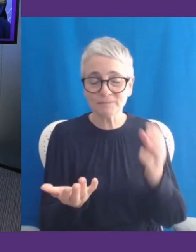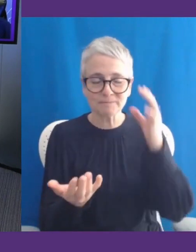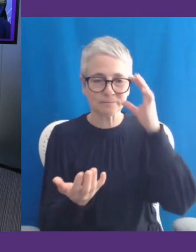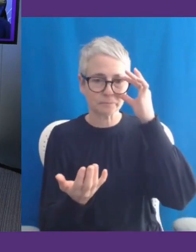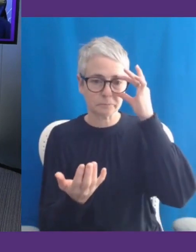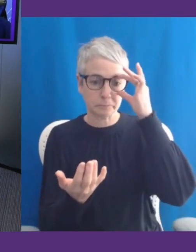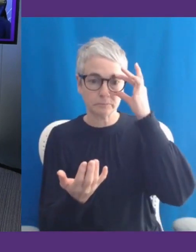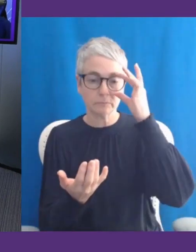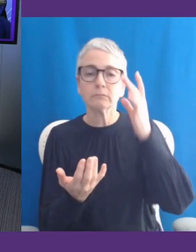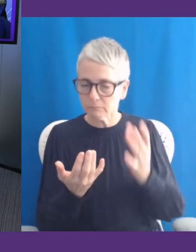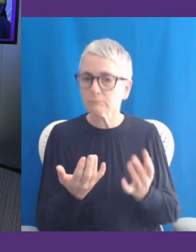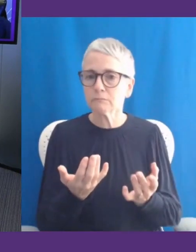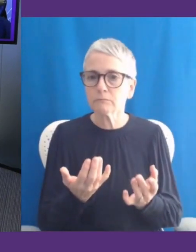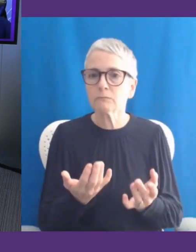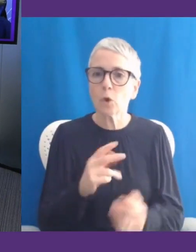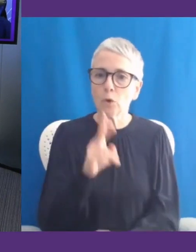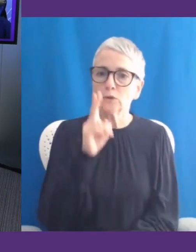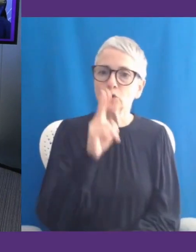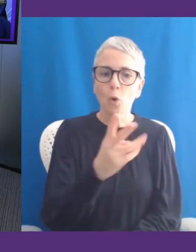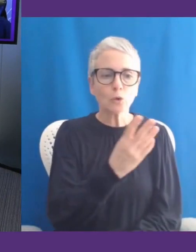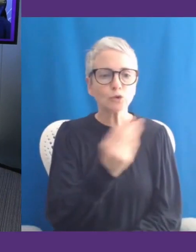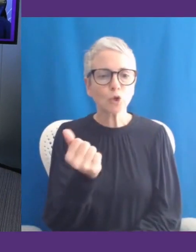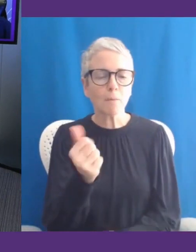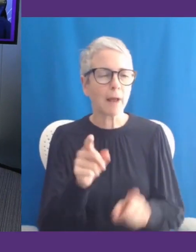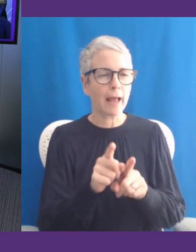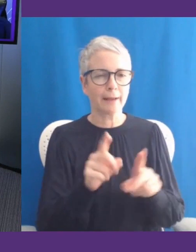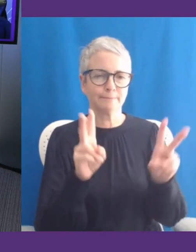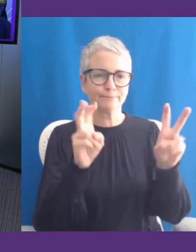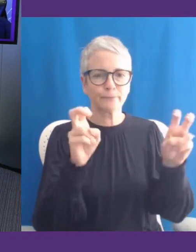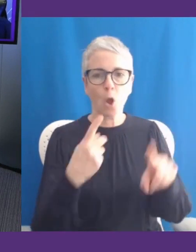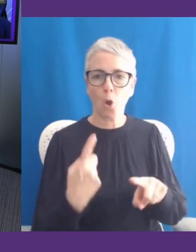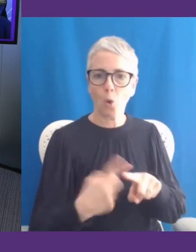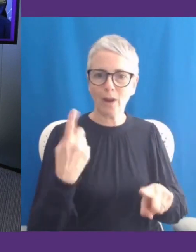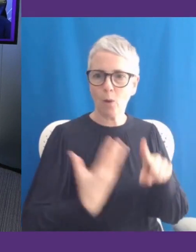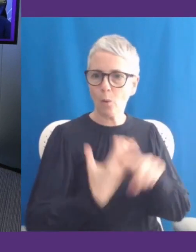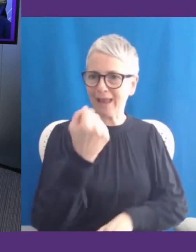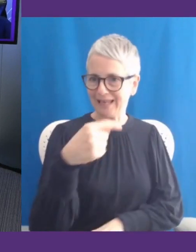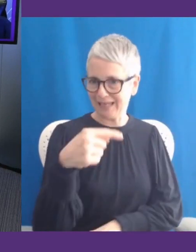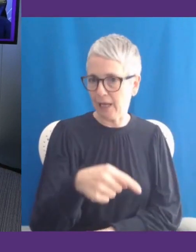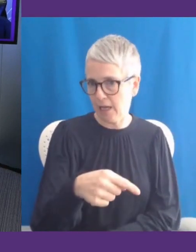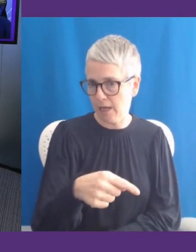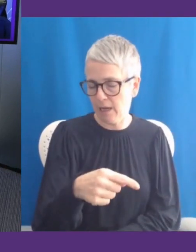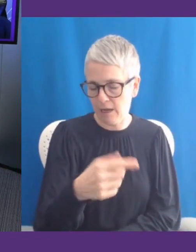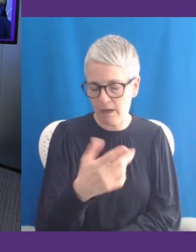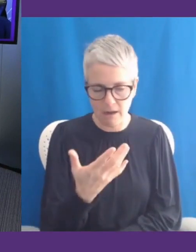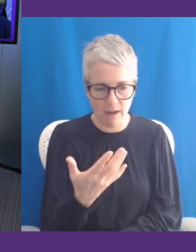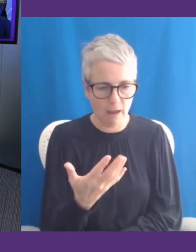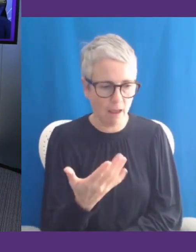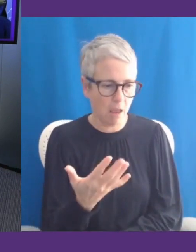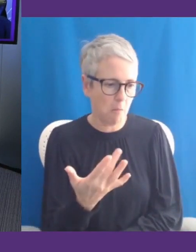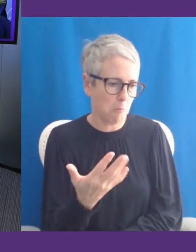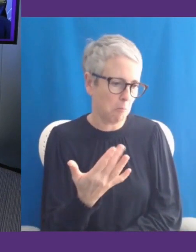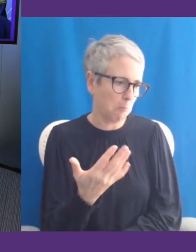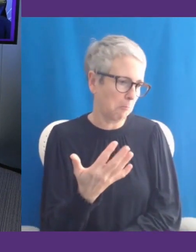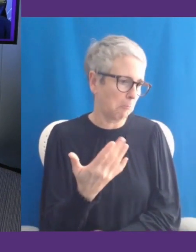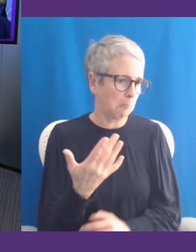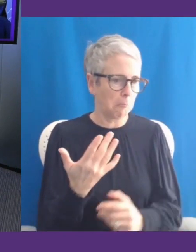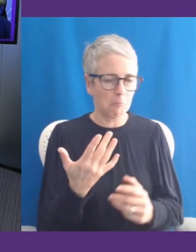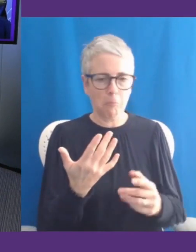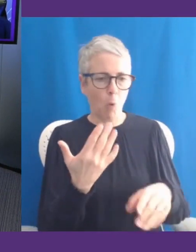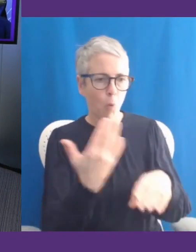of those quick wins for people with disabilities who, what might have been a workplace accommodation